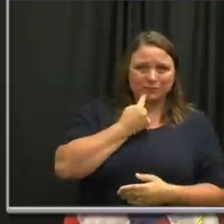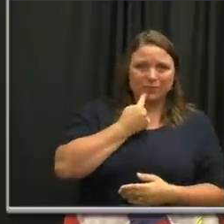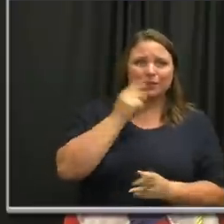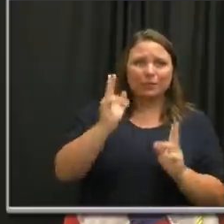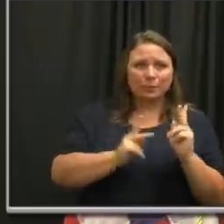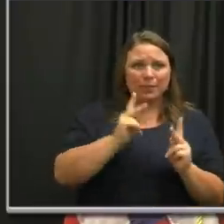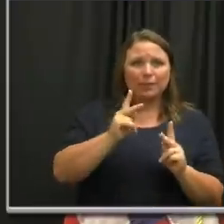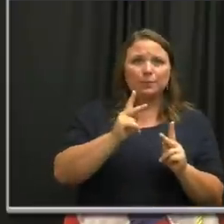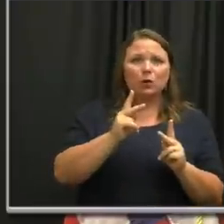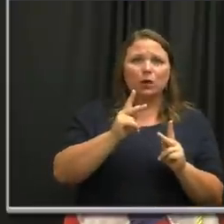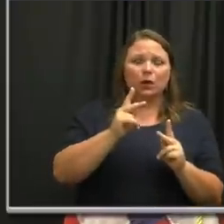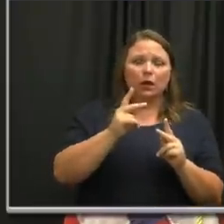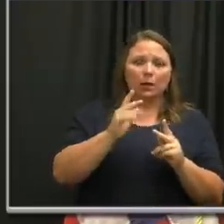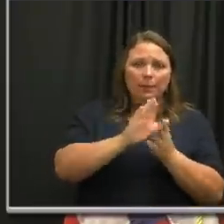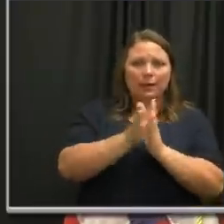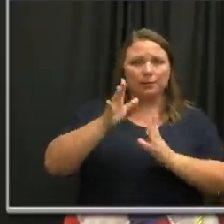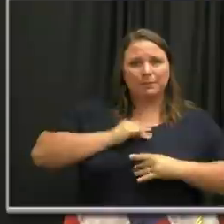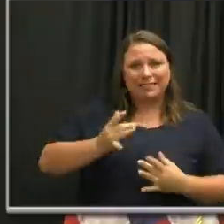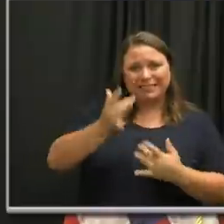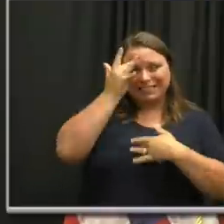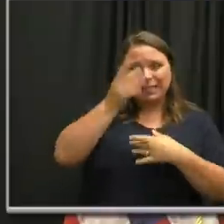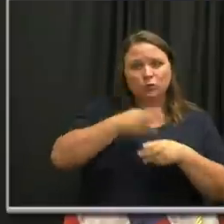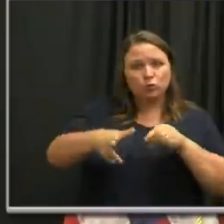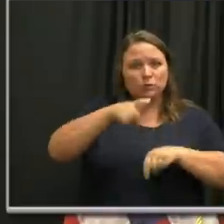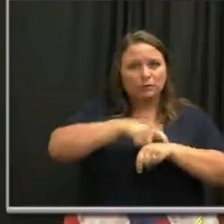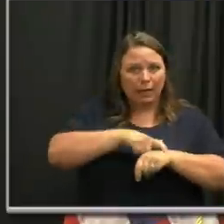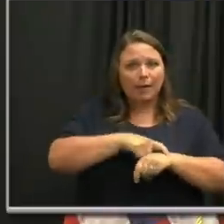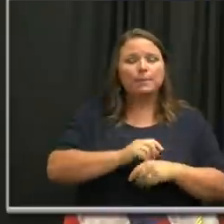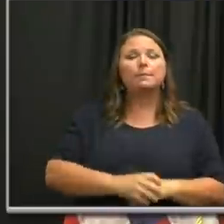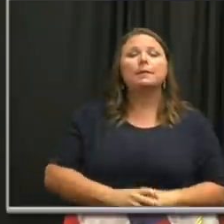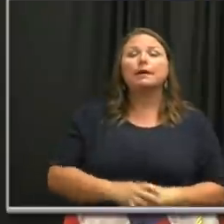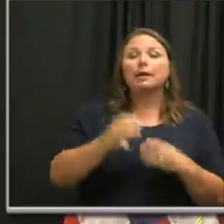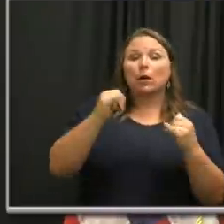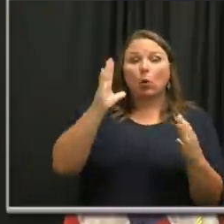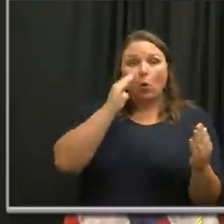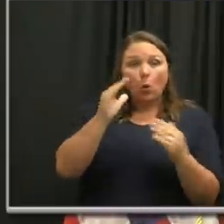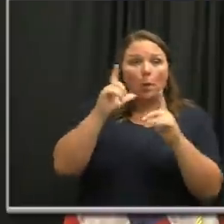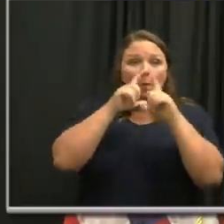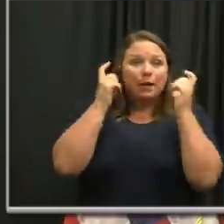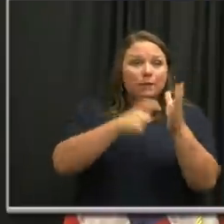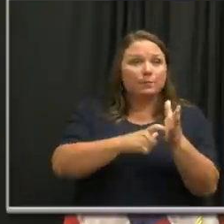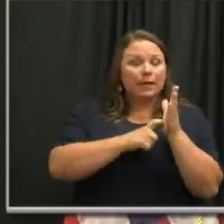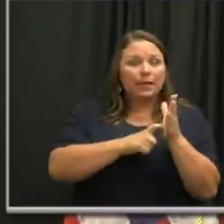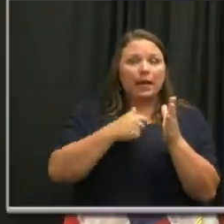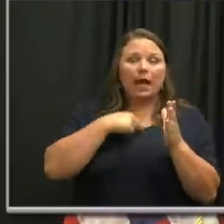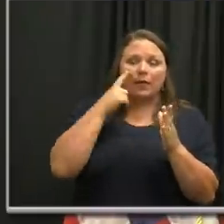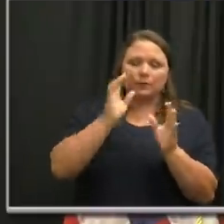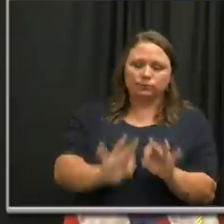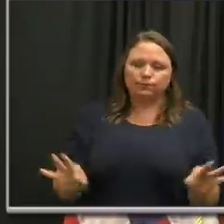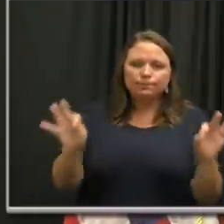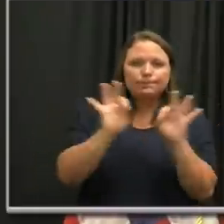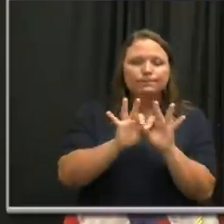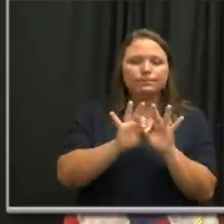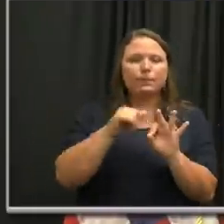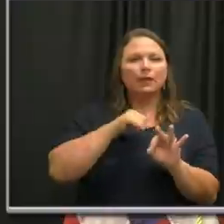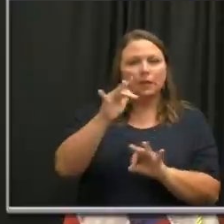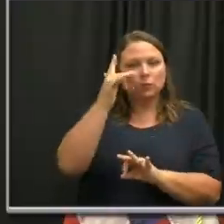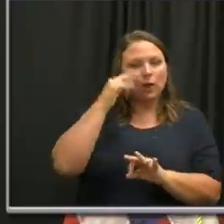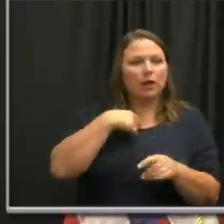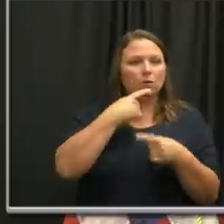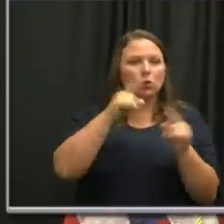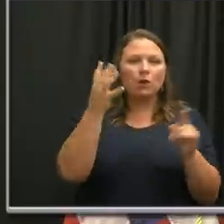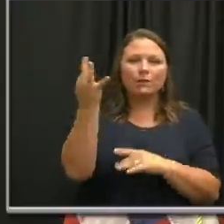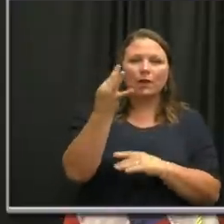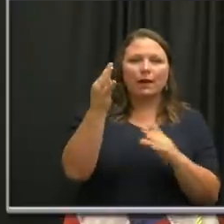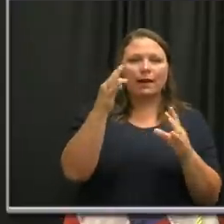cases in a short amount of time to deal with it. Now, I hope by now the mask mandate, which I think is critical, and that's why I call the Friday afternoon